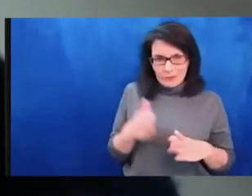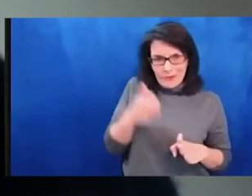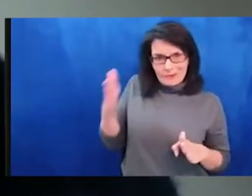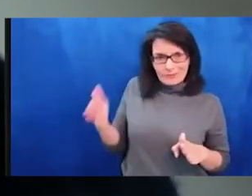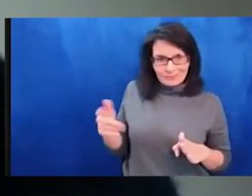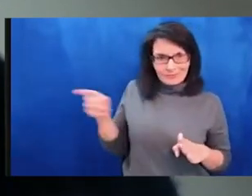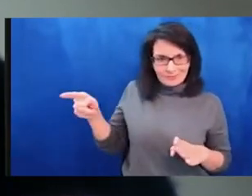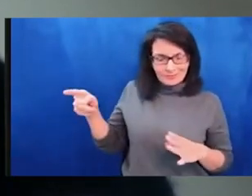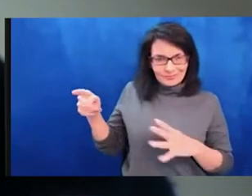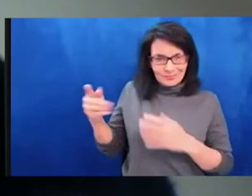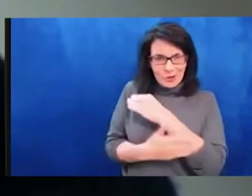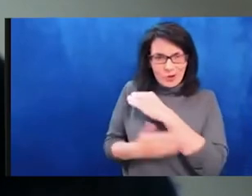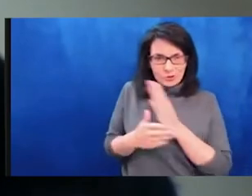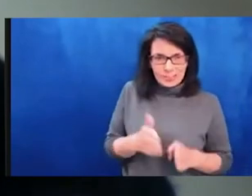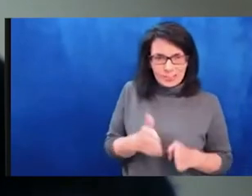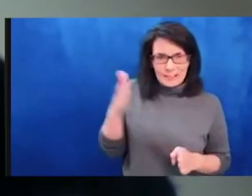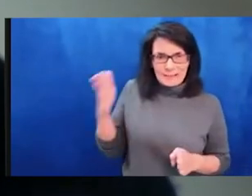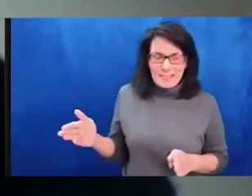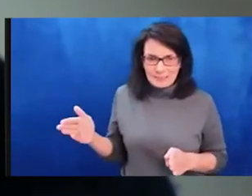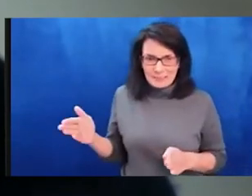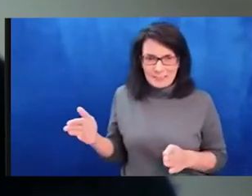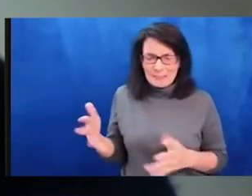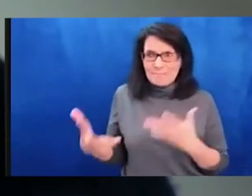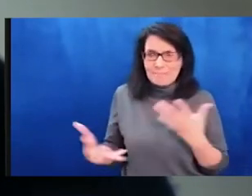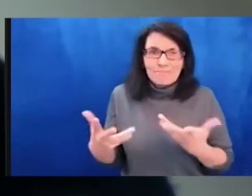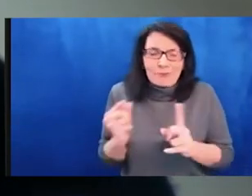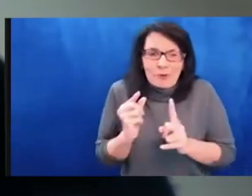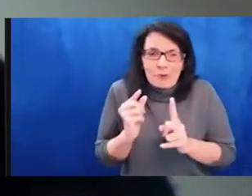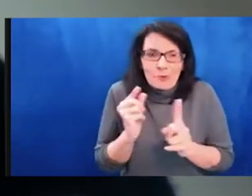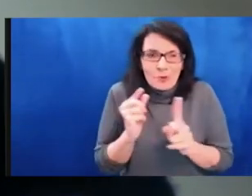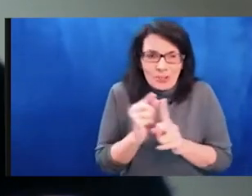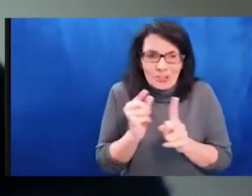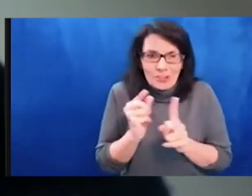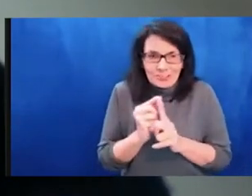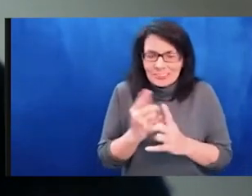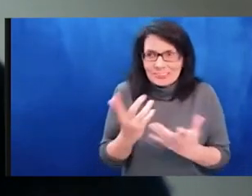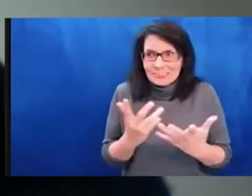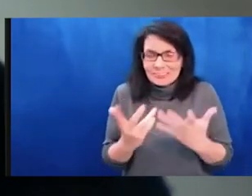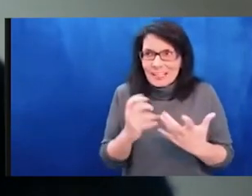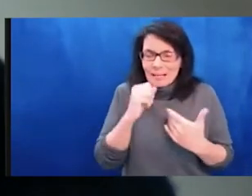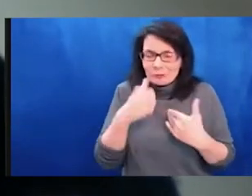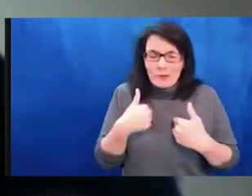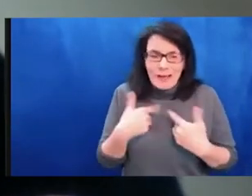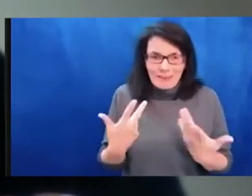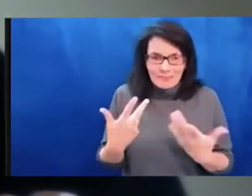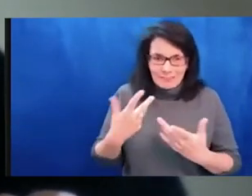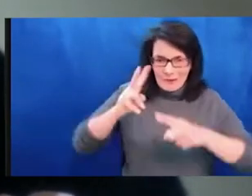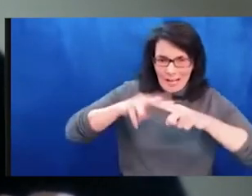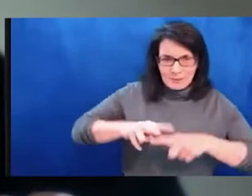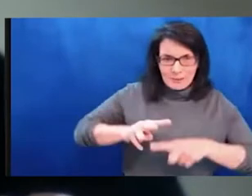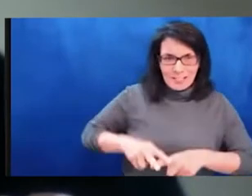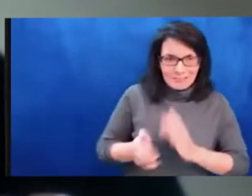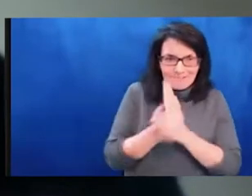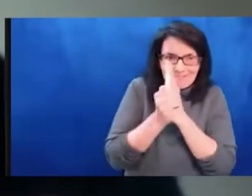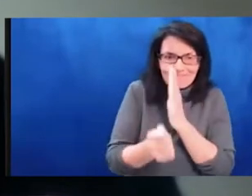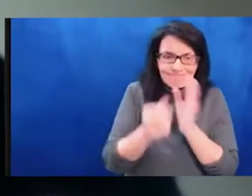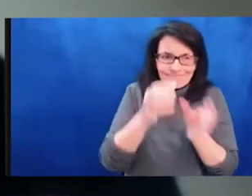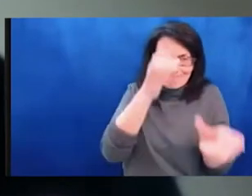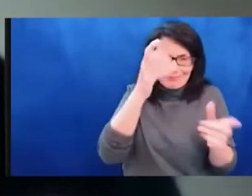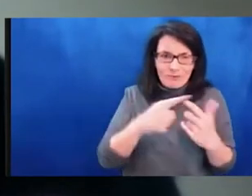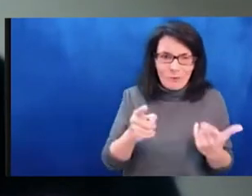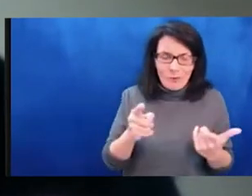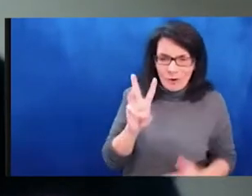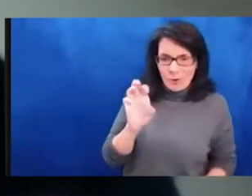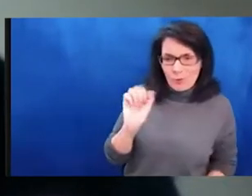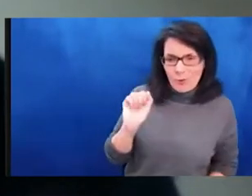where you are to stay in your country and keep living in your country despite the